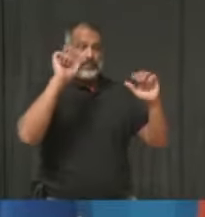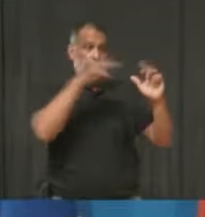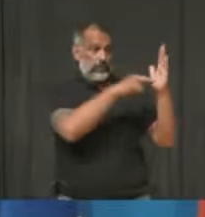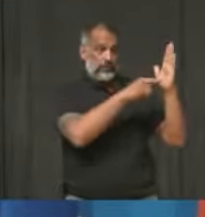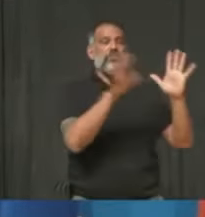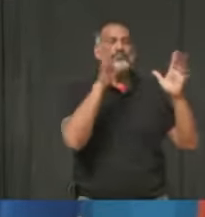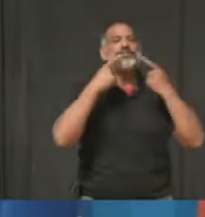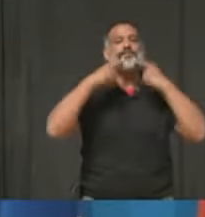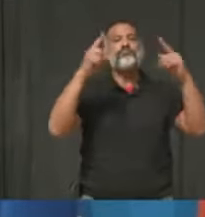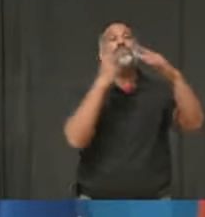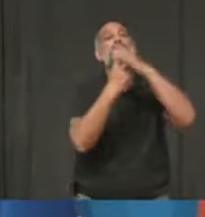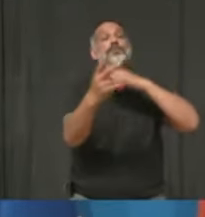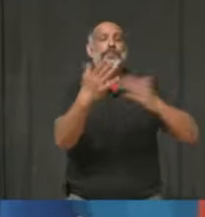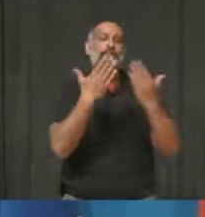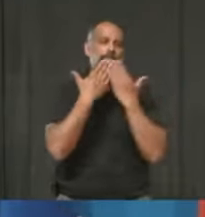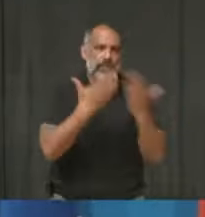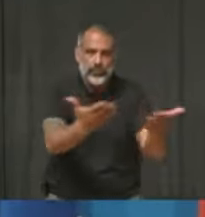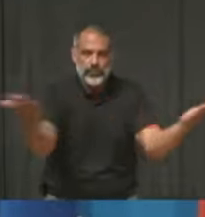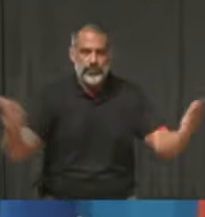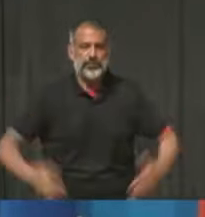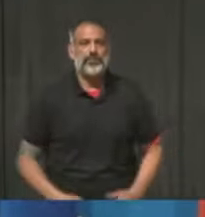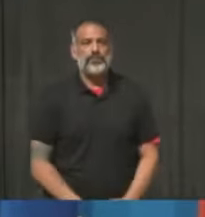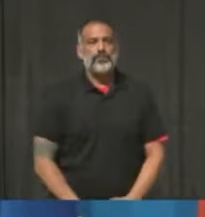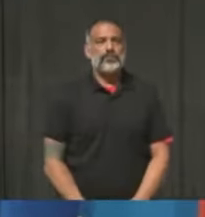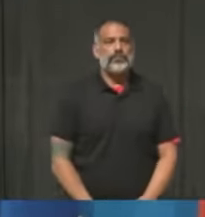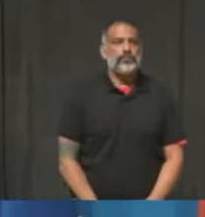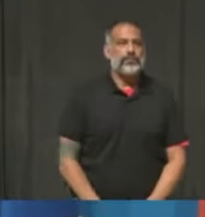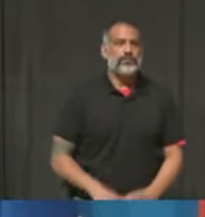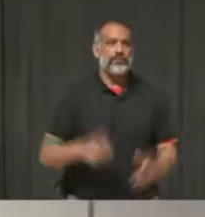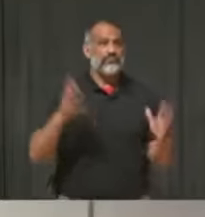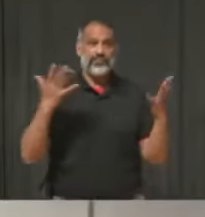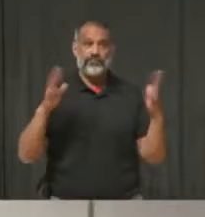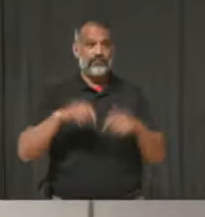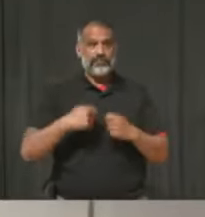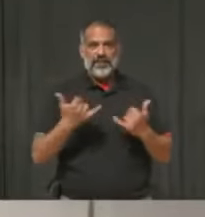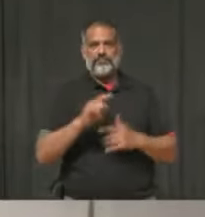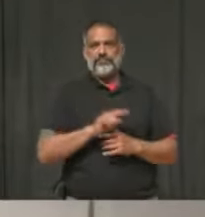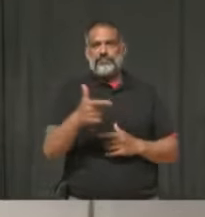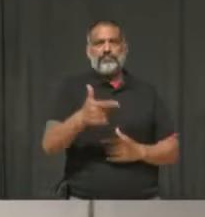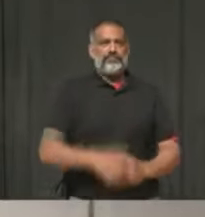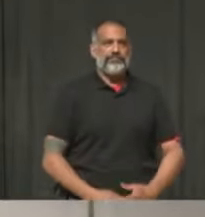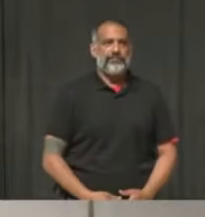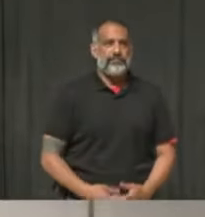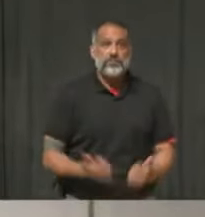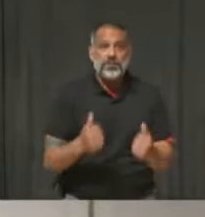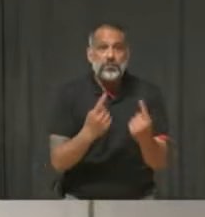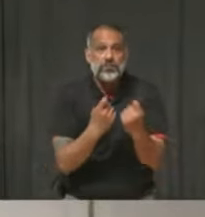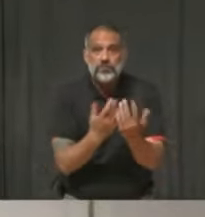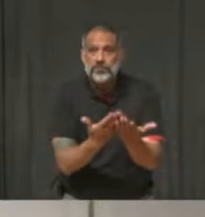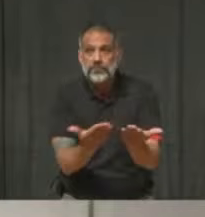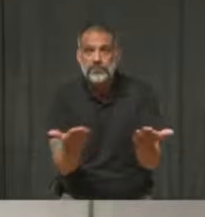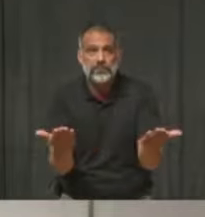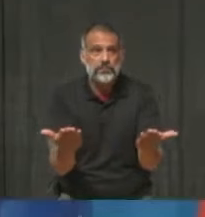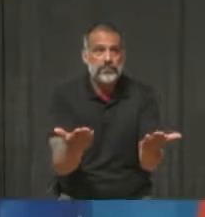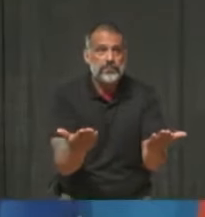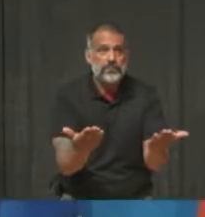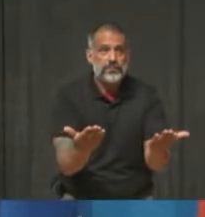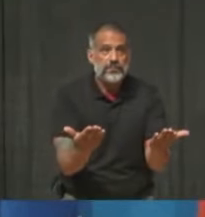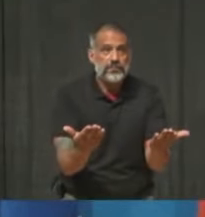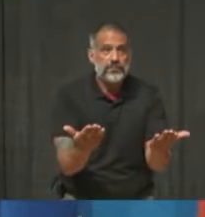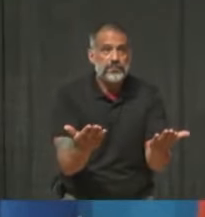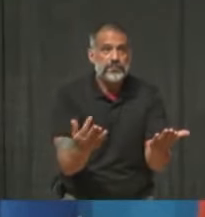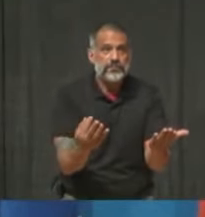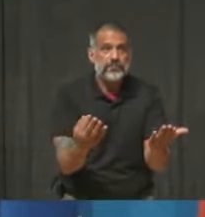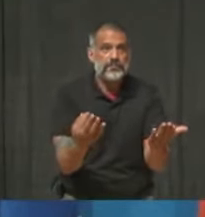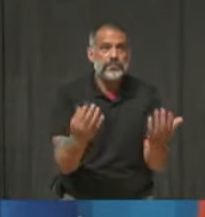Thank you. Thank you. That's all I had to say so far, unless there would be other aspects that you would like me to cover. Dr. Youni,